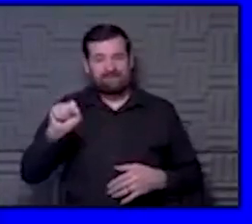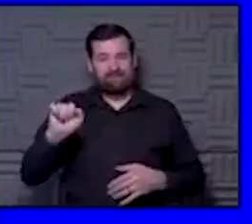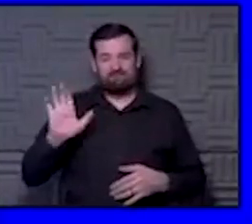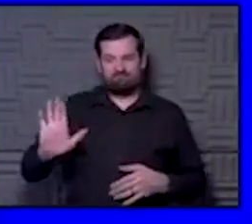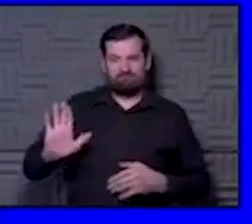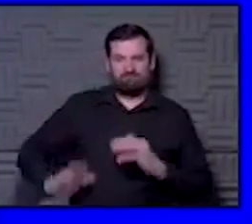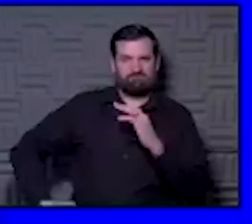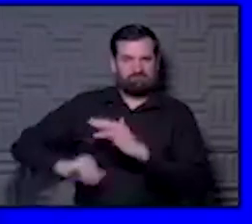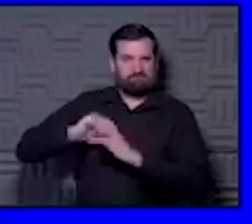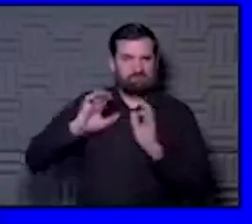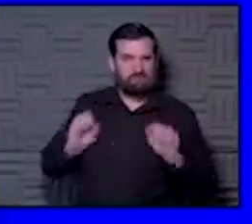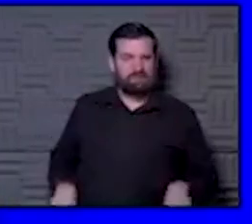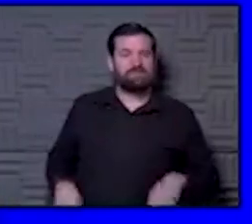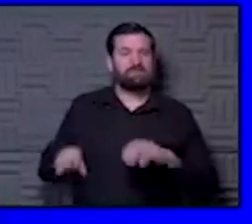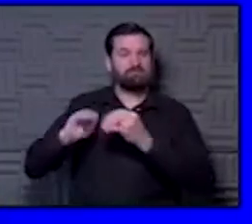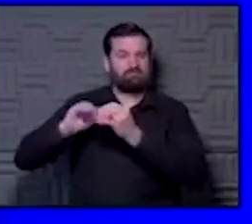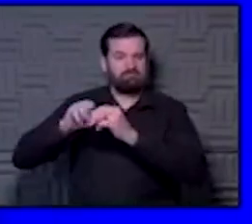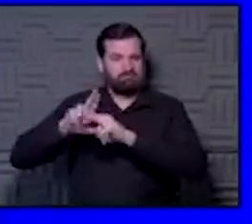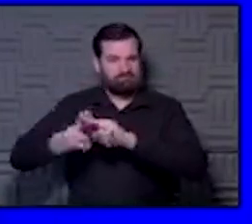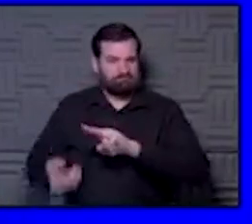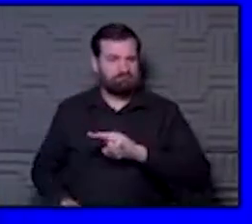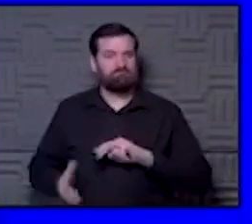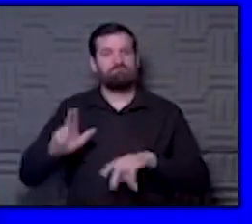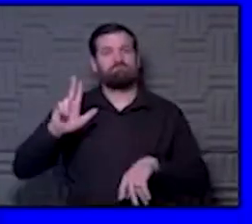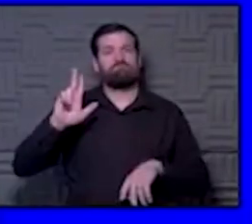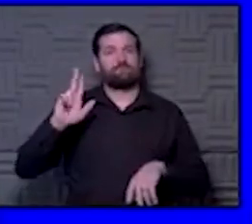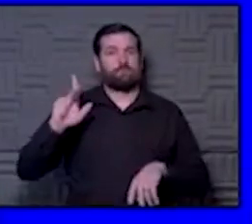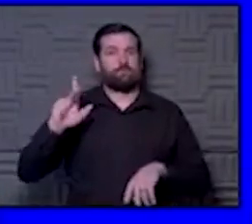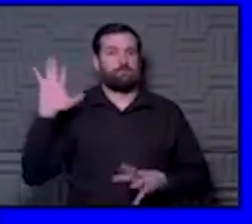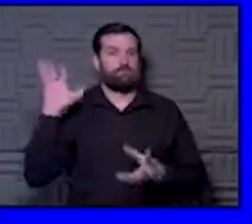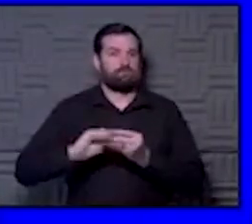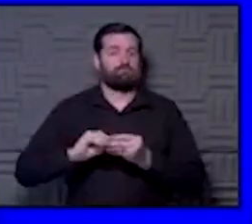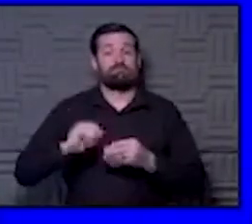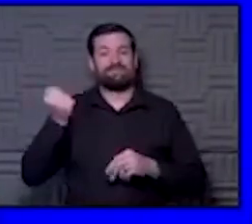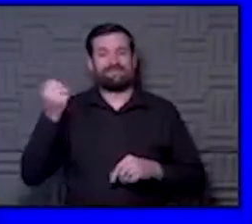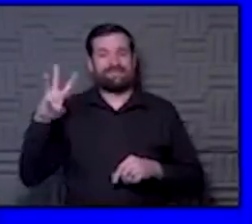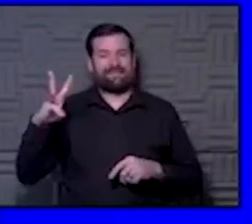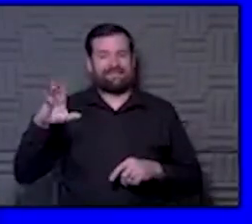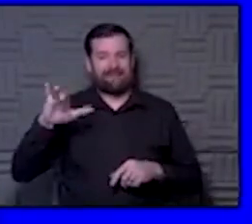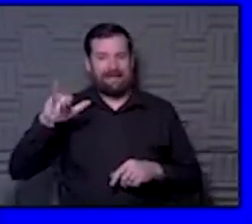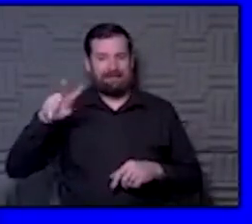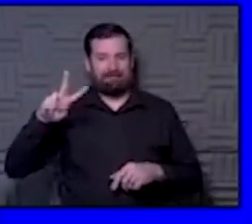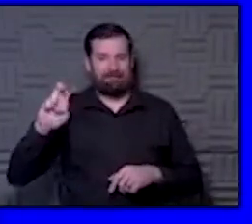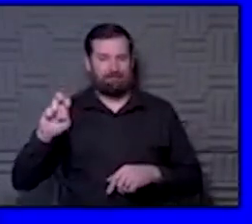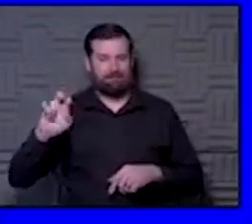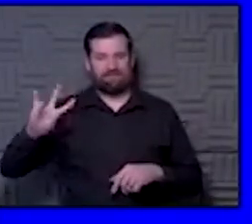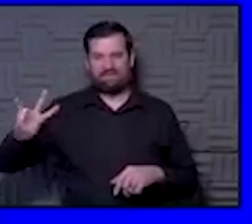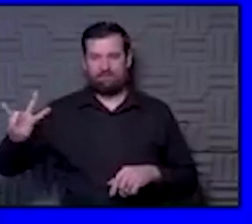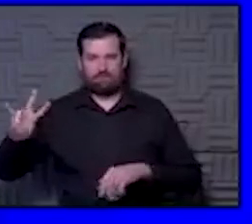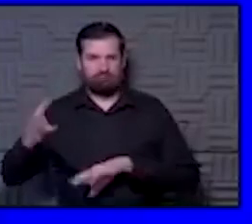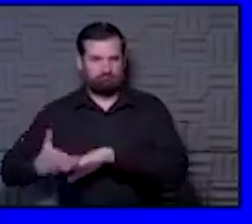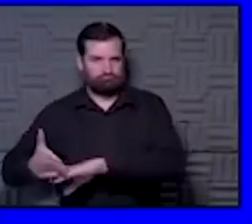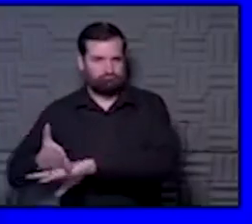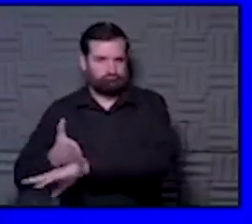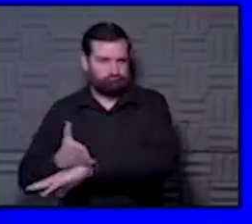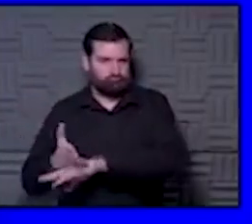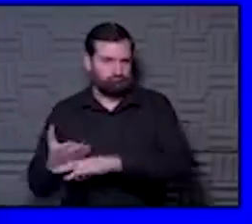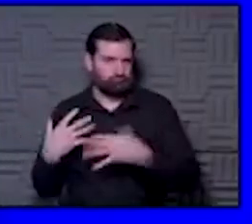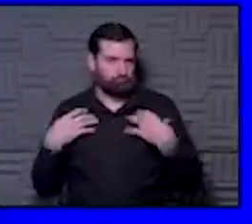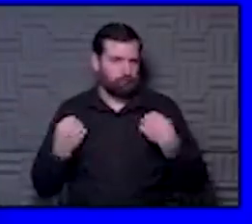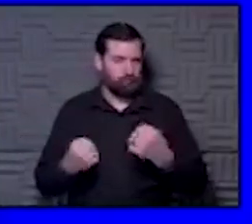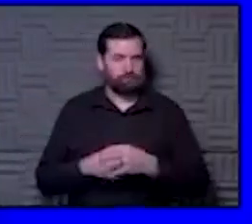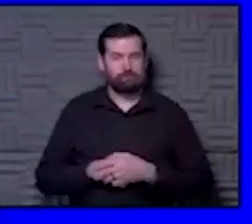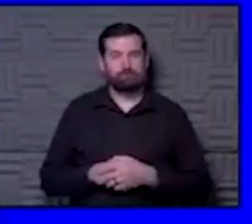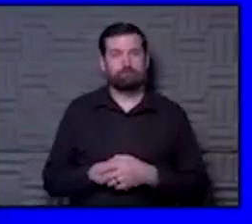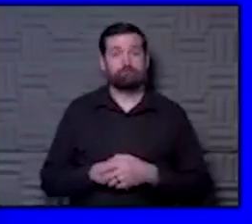capacity, their numbers are down. They have 23 infections with 16 active and seven in that recovery period. But here,